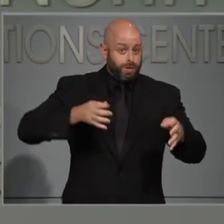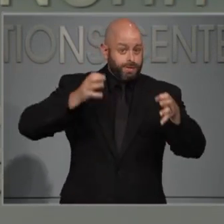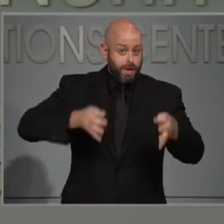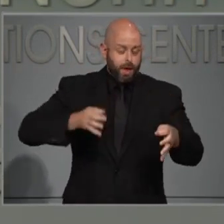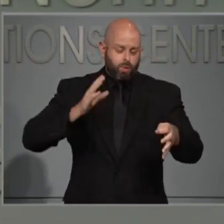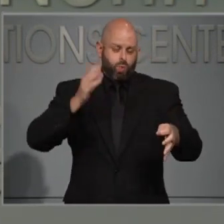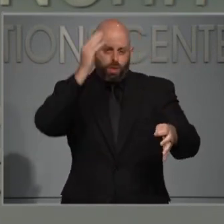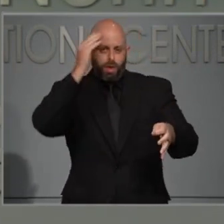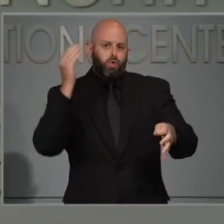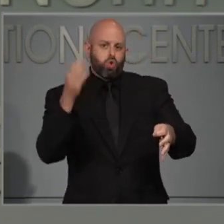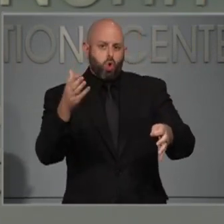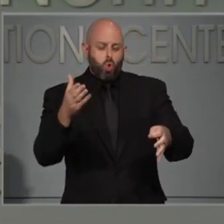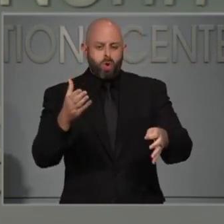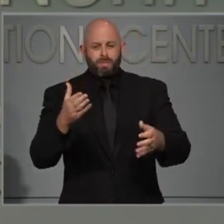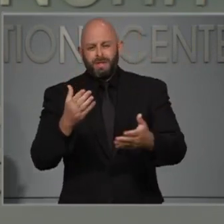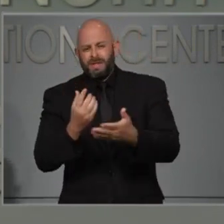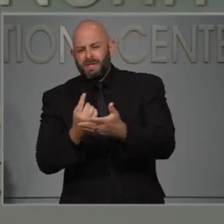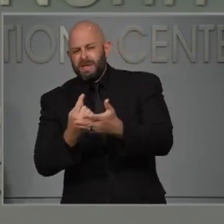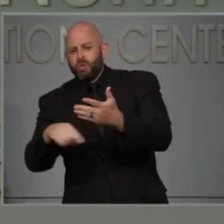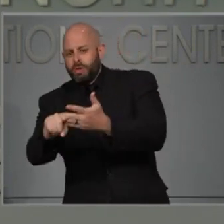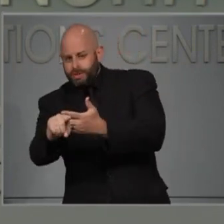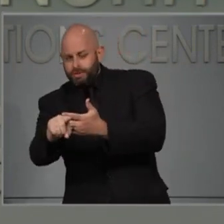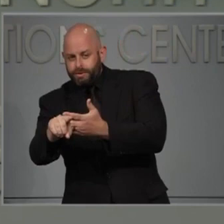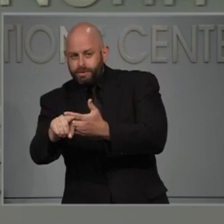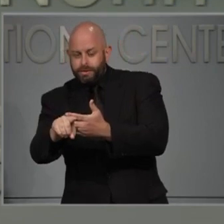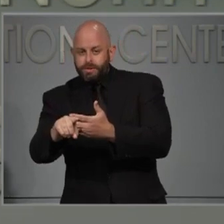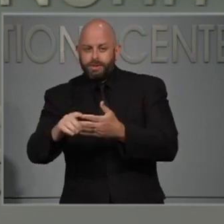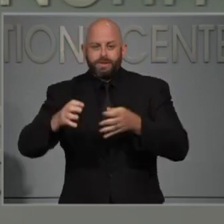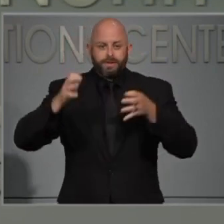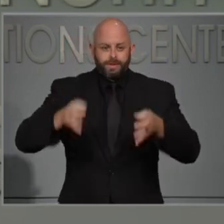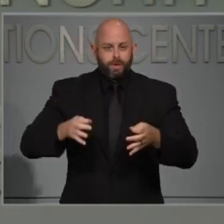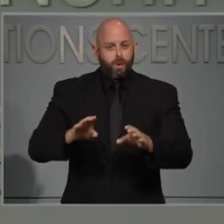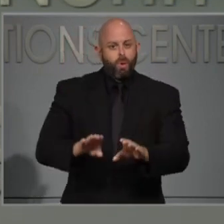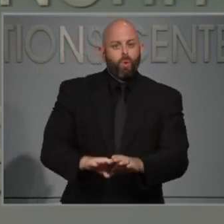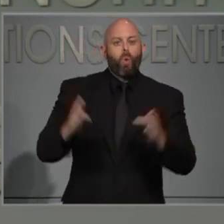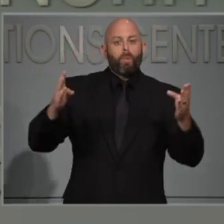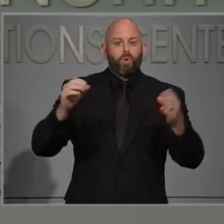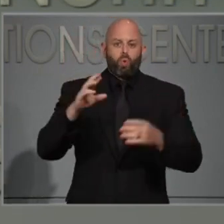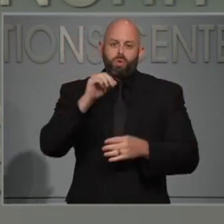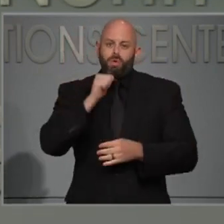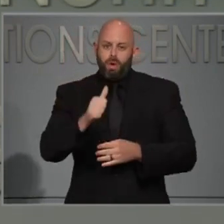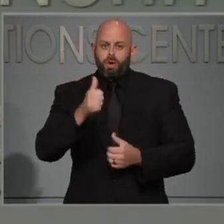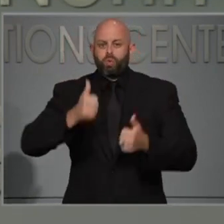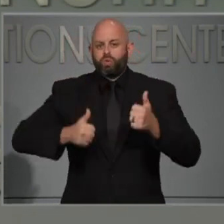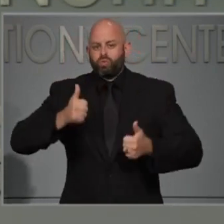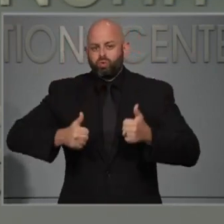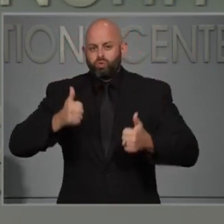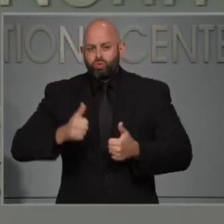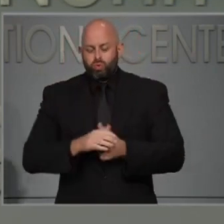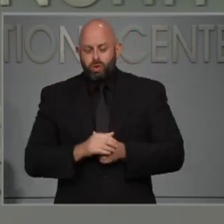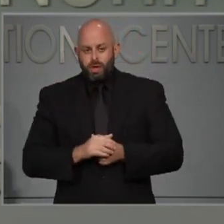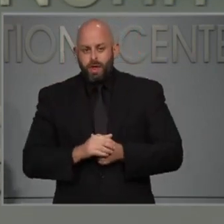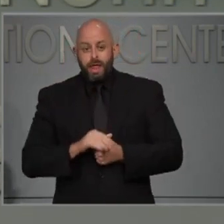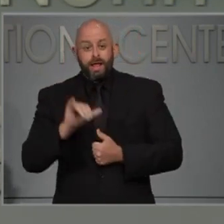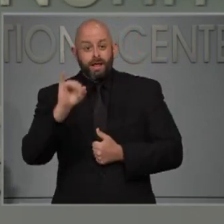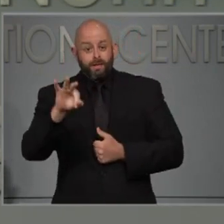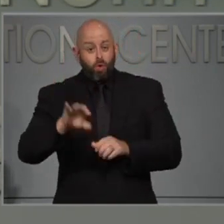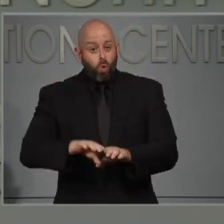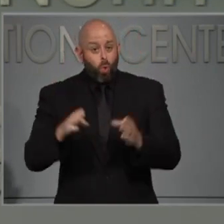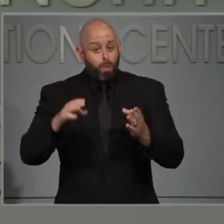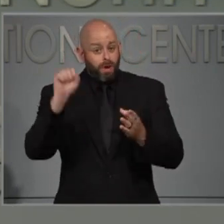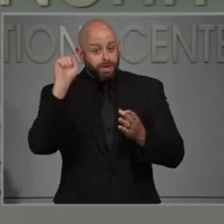whether we will go into the next phase, and if so, what that phase